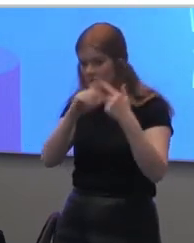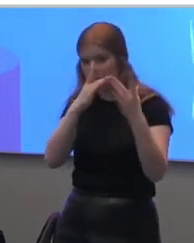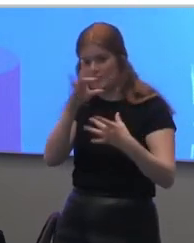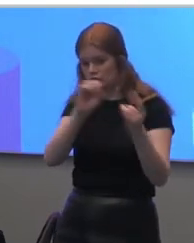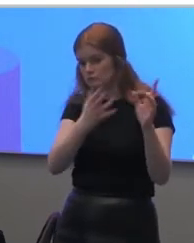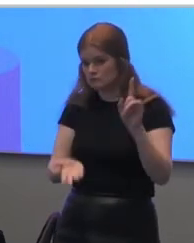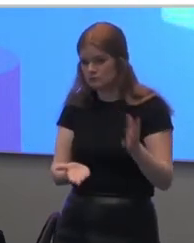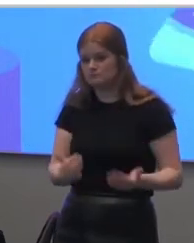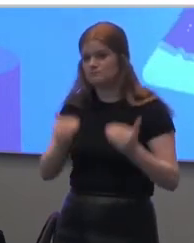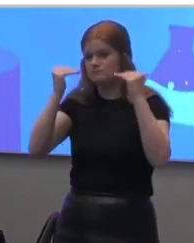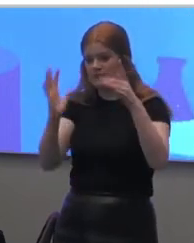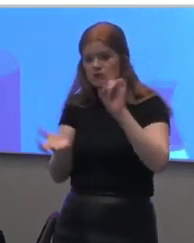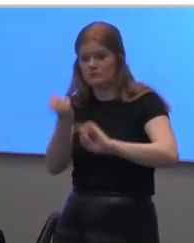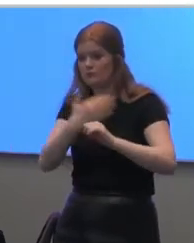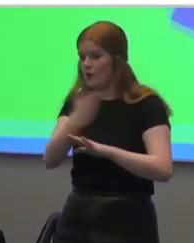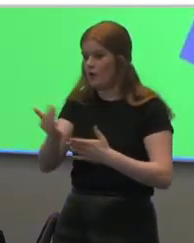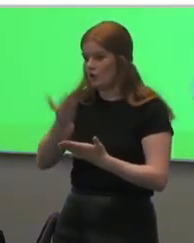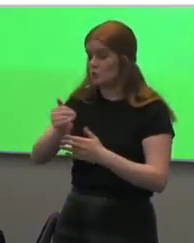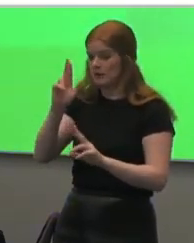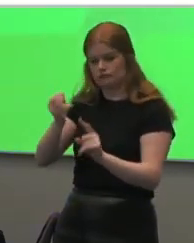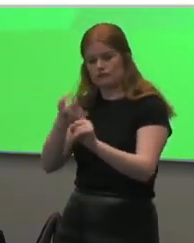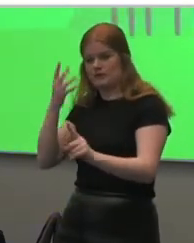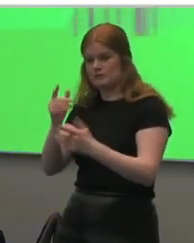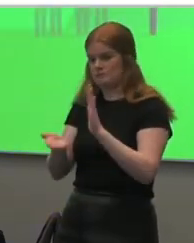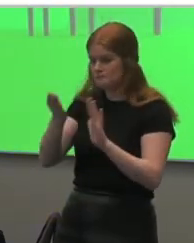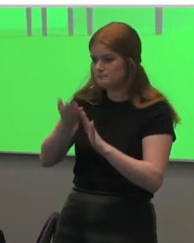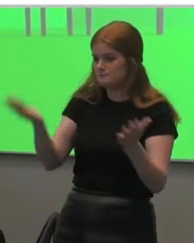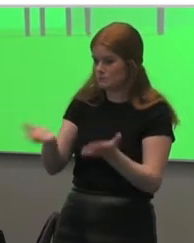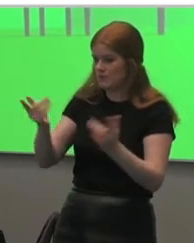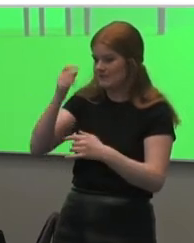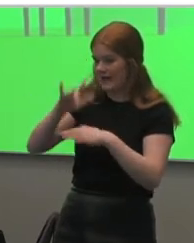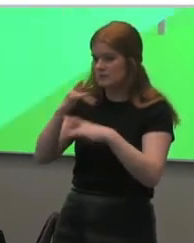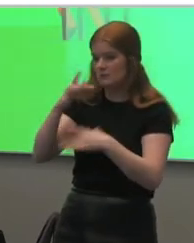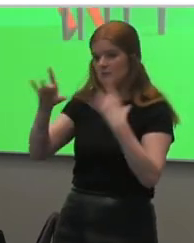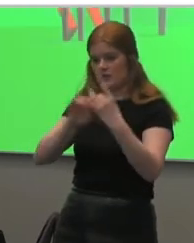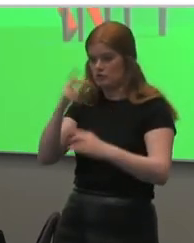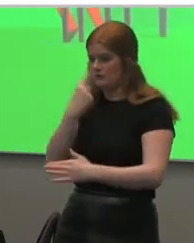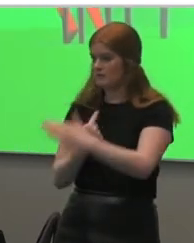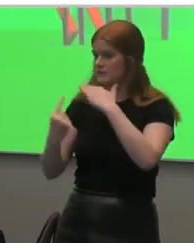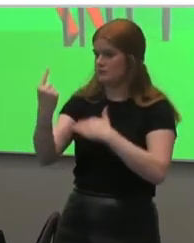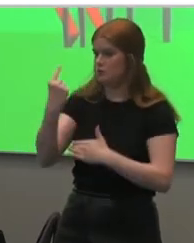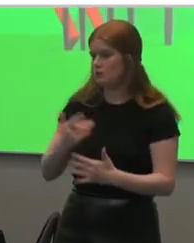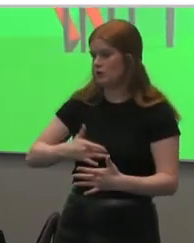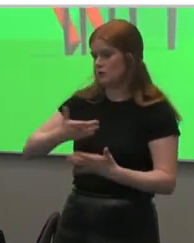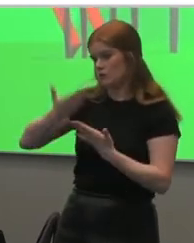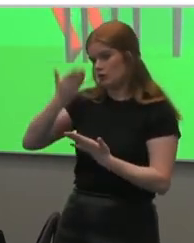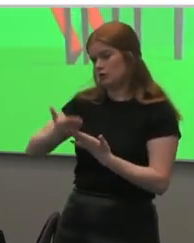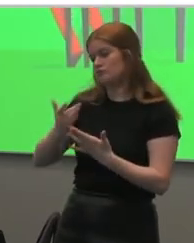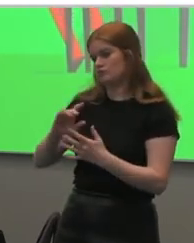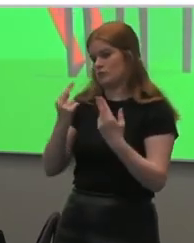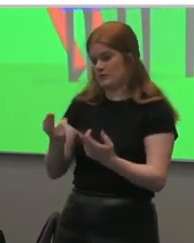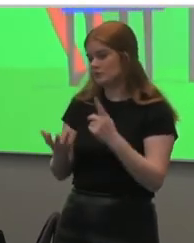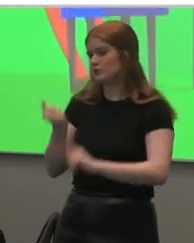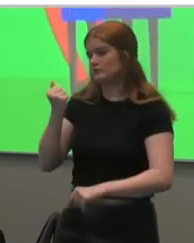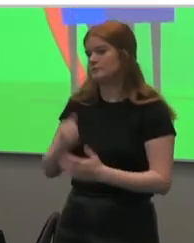learners, we can recognise and build on their knowledge and talents to effectively meet their individual learning requirements. To make